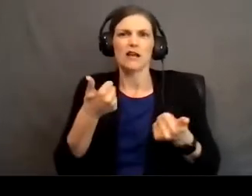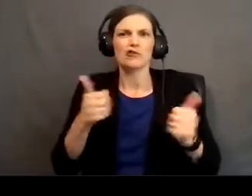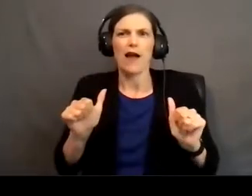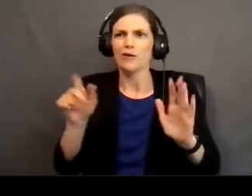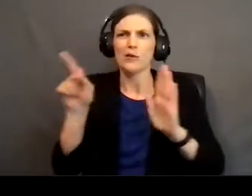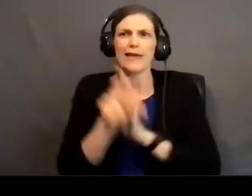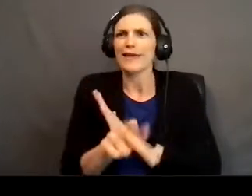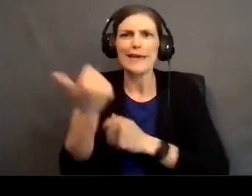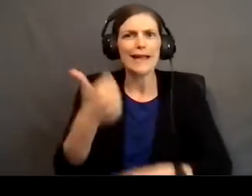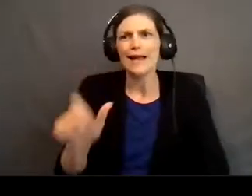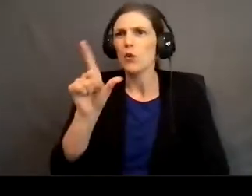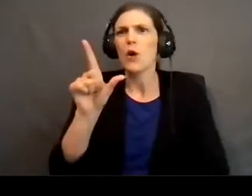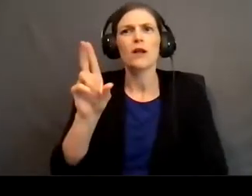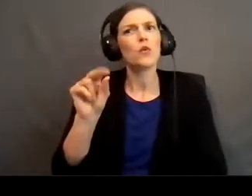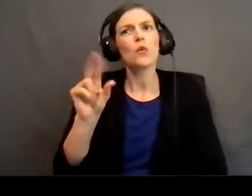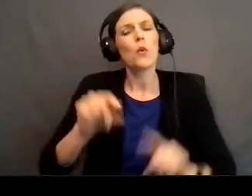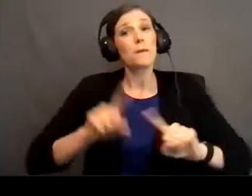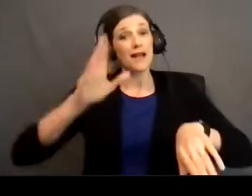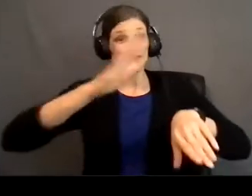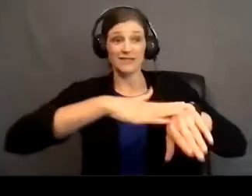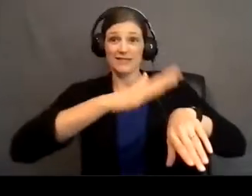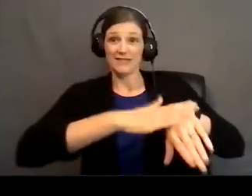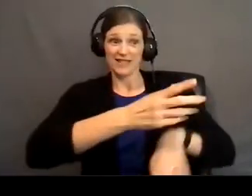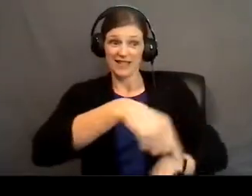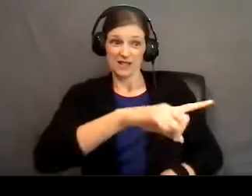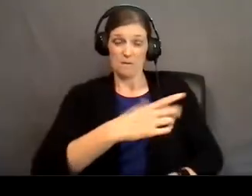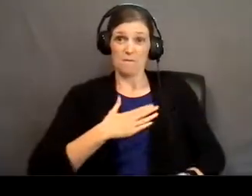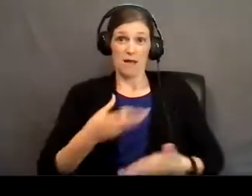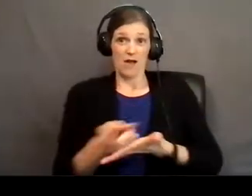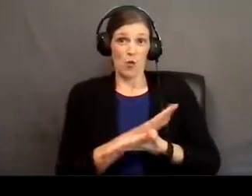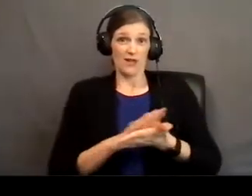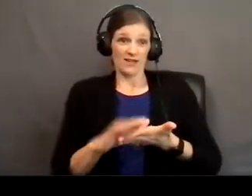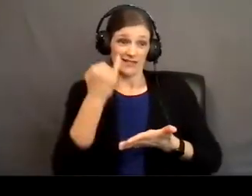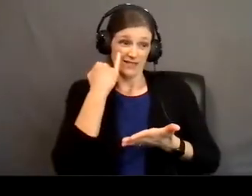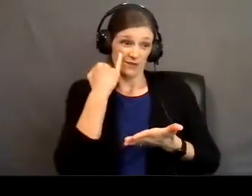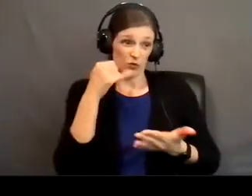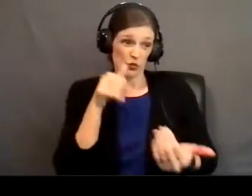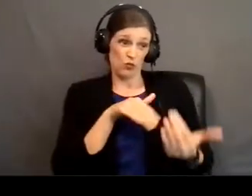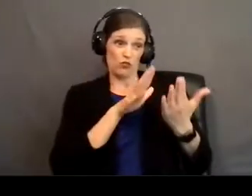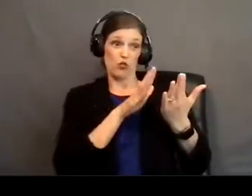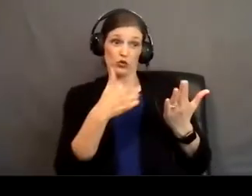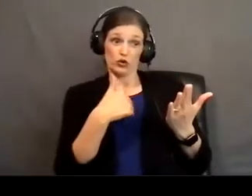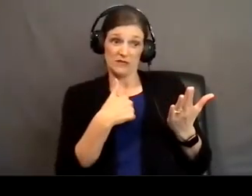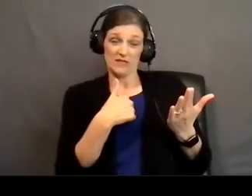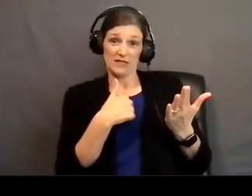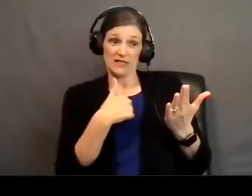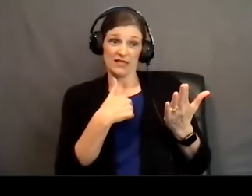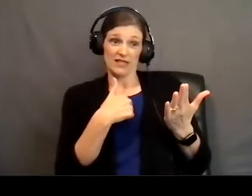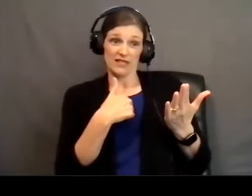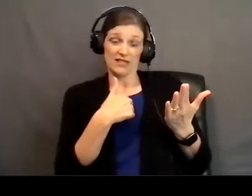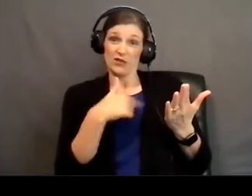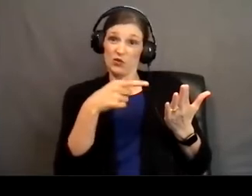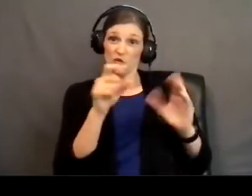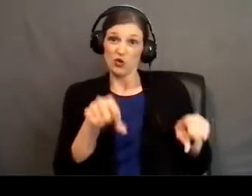anyone, but he's warning them that, my holiness, if you approach me in this way, you could die.